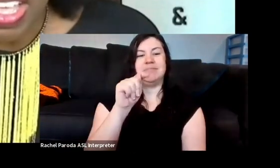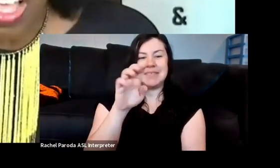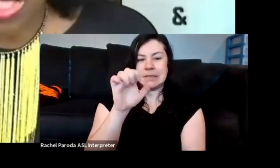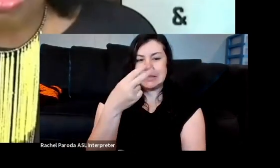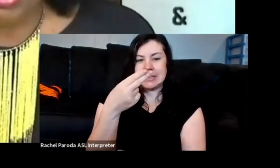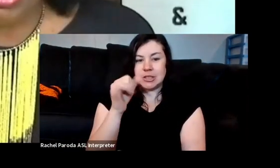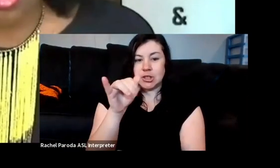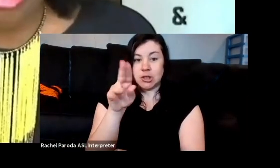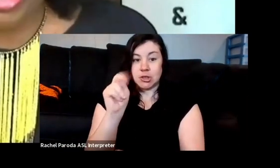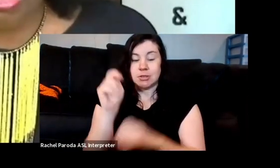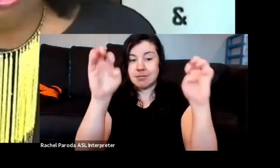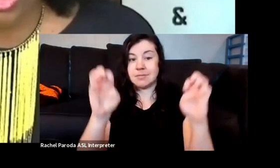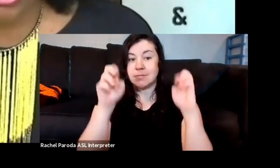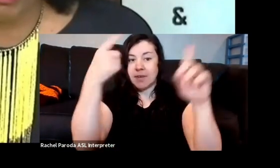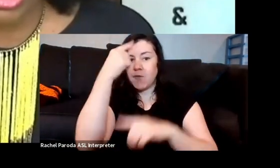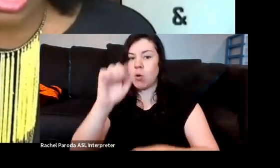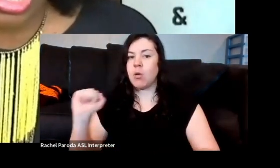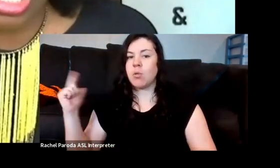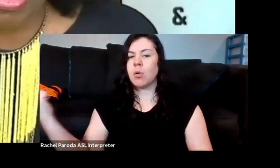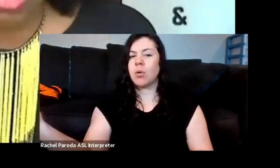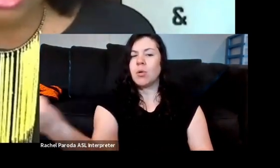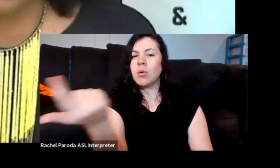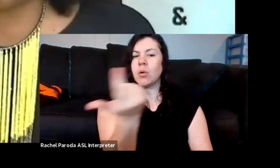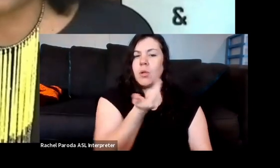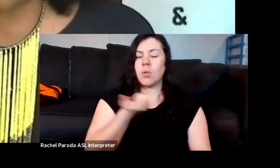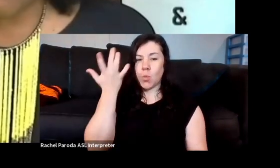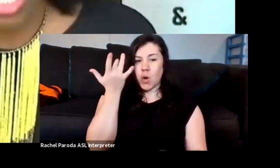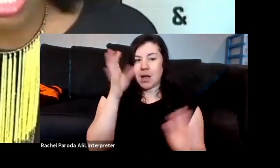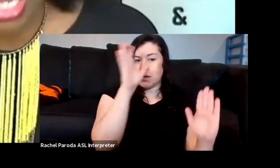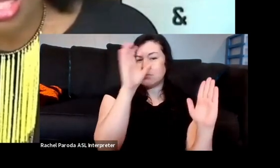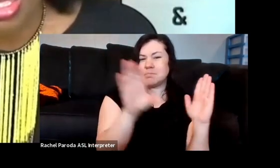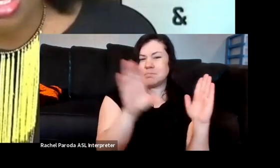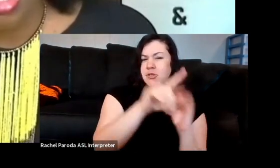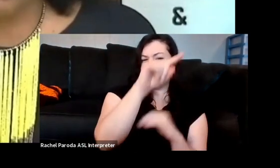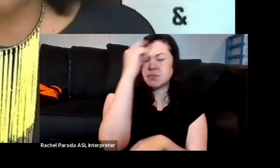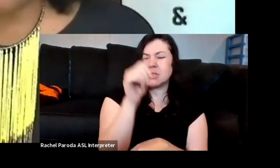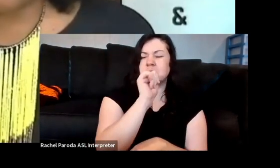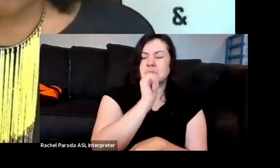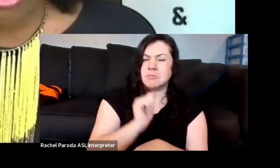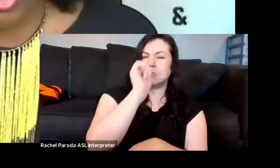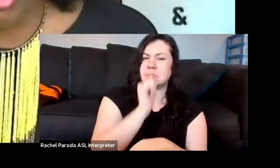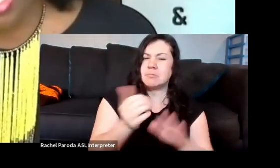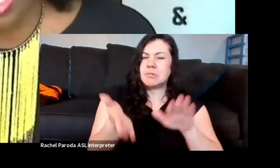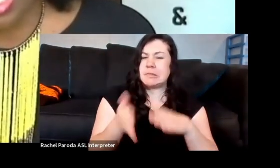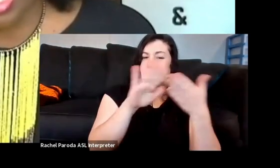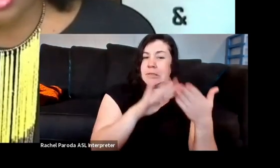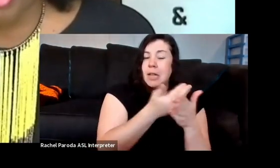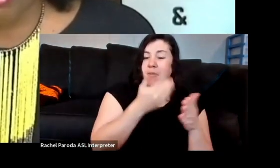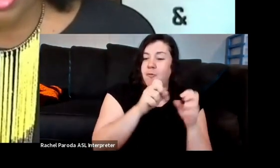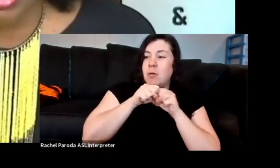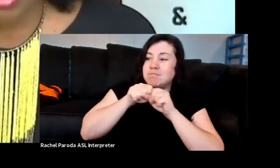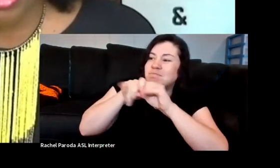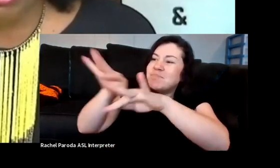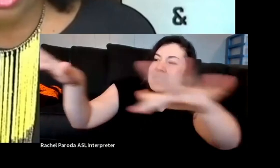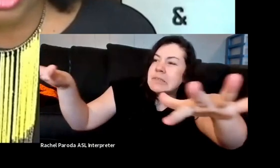us, because thinking carefully before distributing any type of images of Black suffering and death is really vital for fighting anti